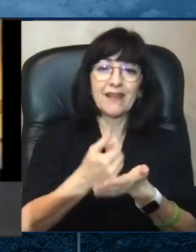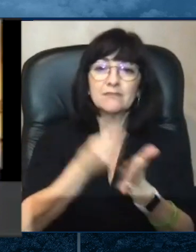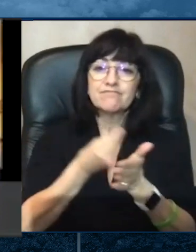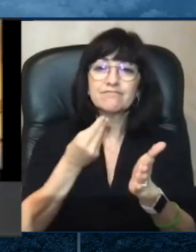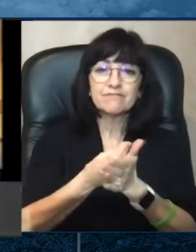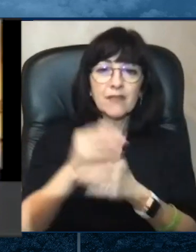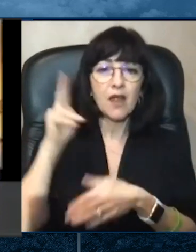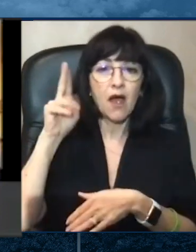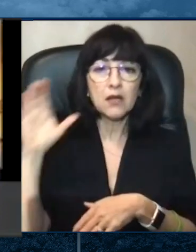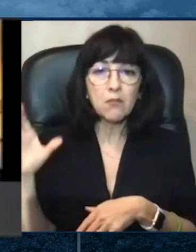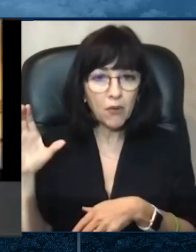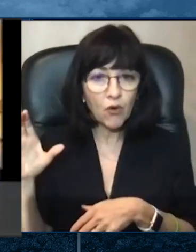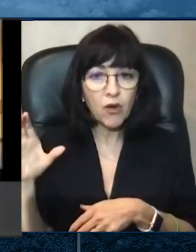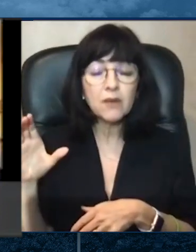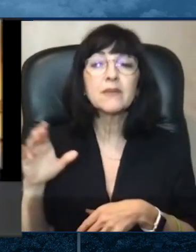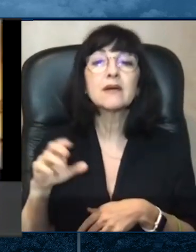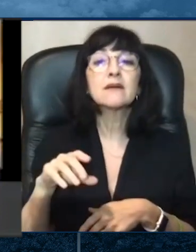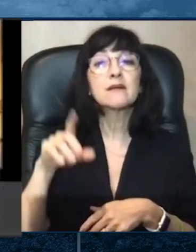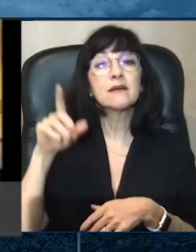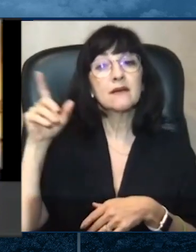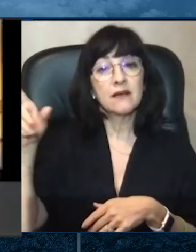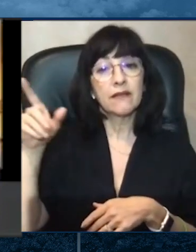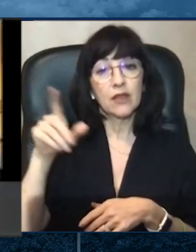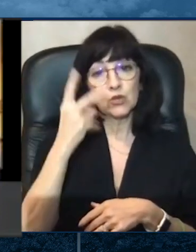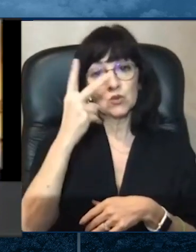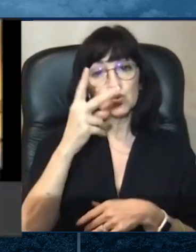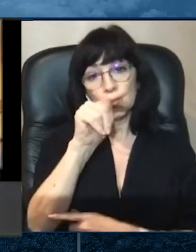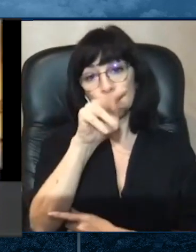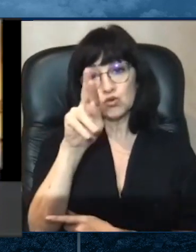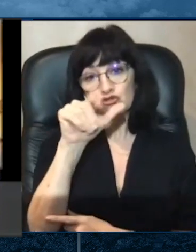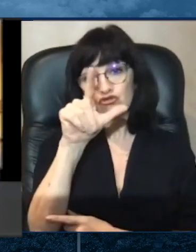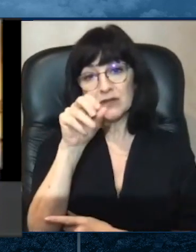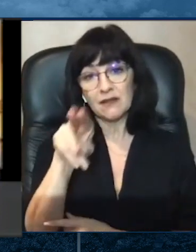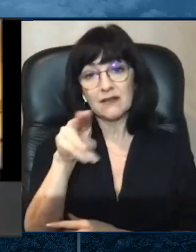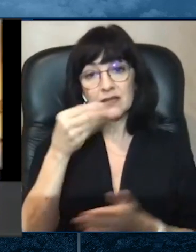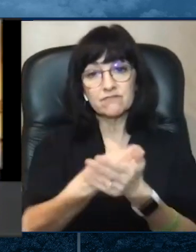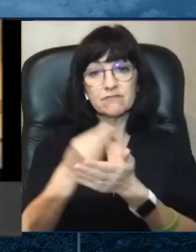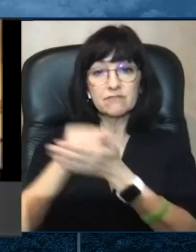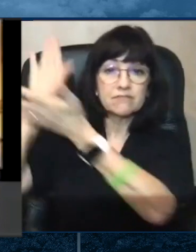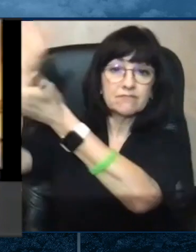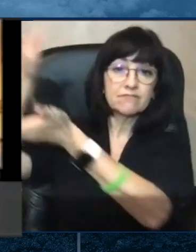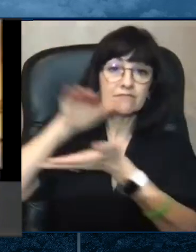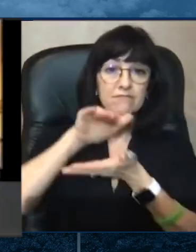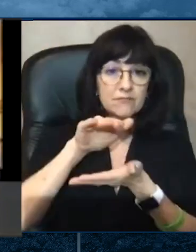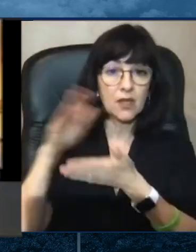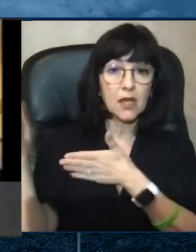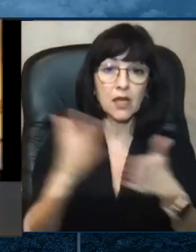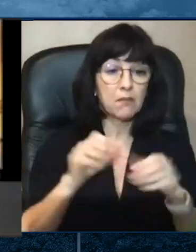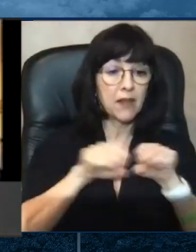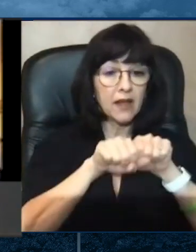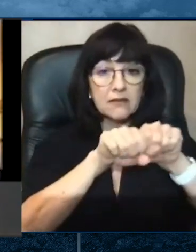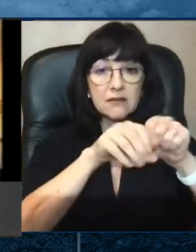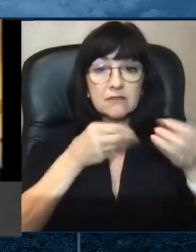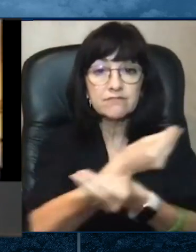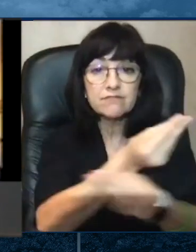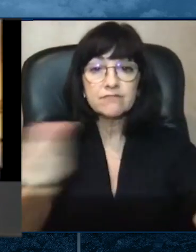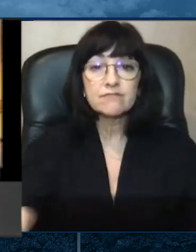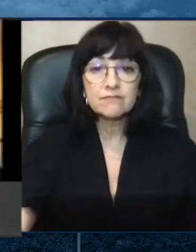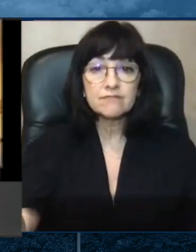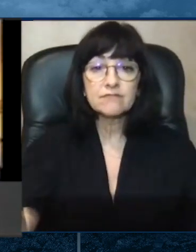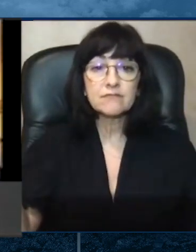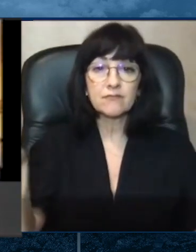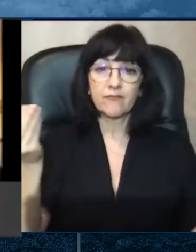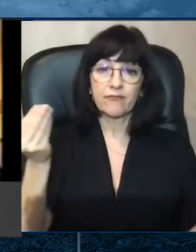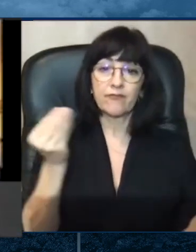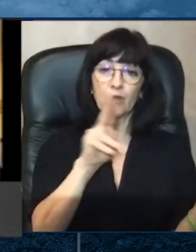included in the $2 trillion relief package Congress passed last month. One of our moms follows a